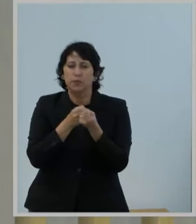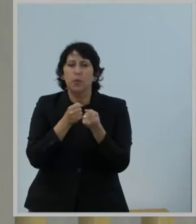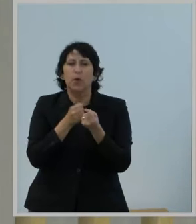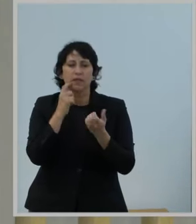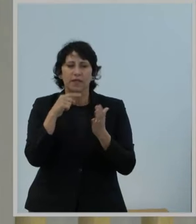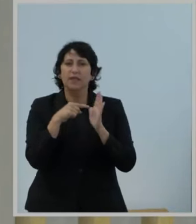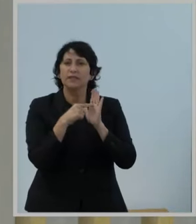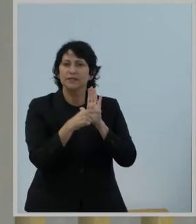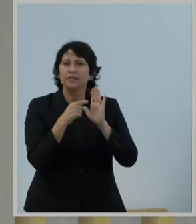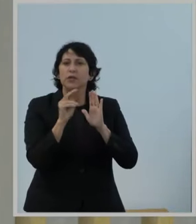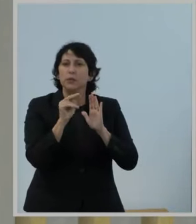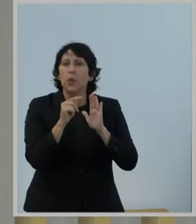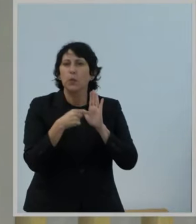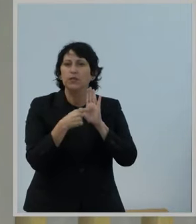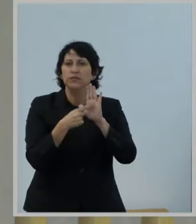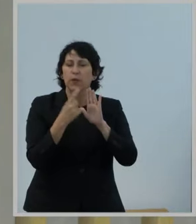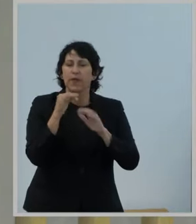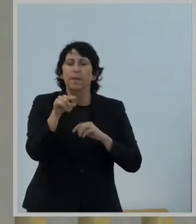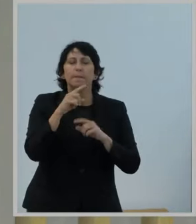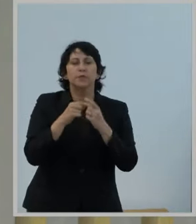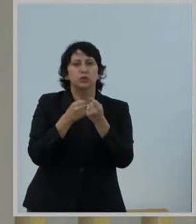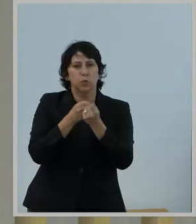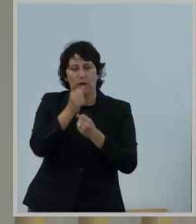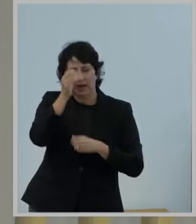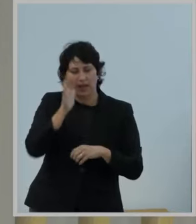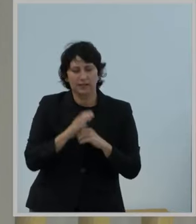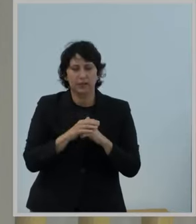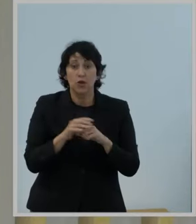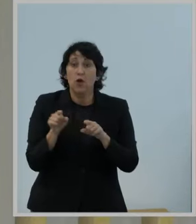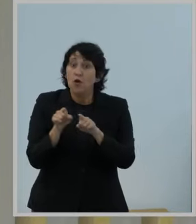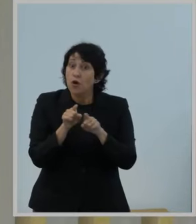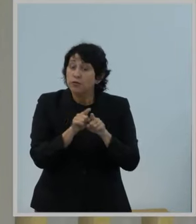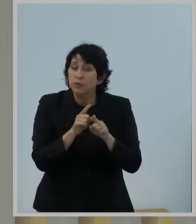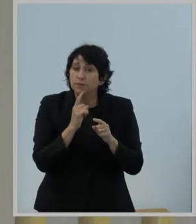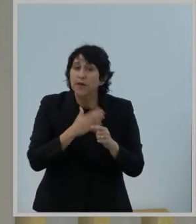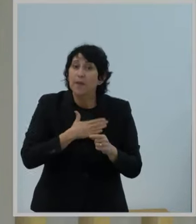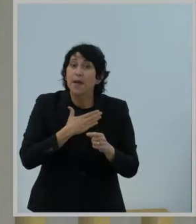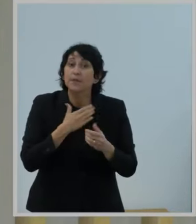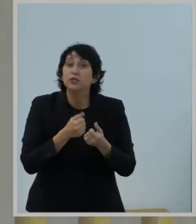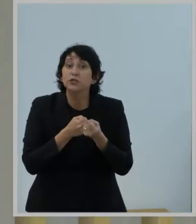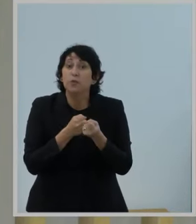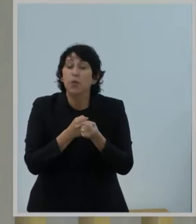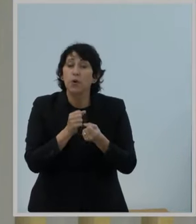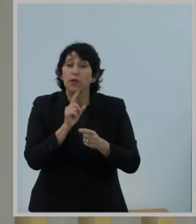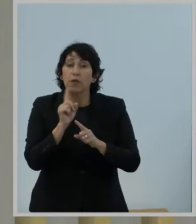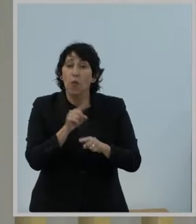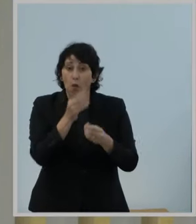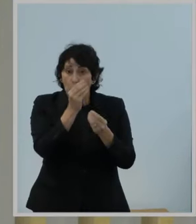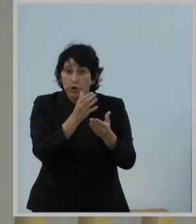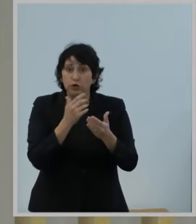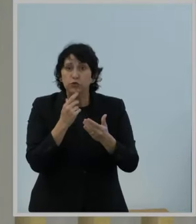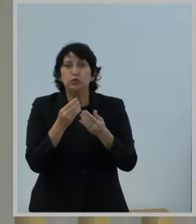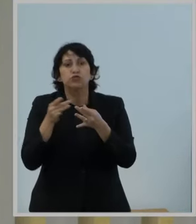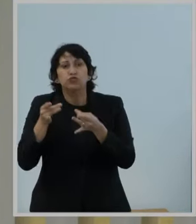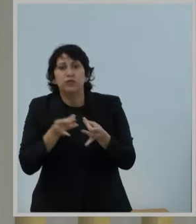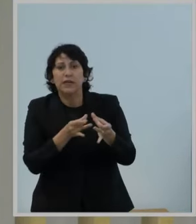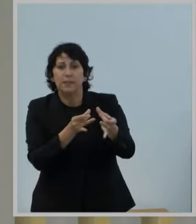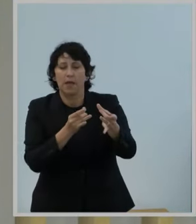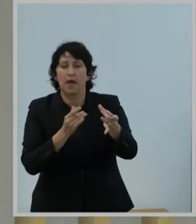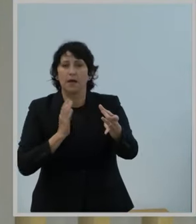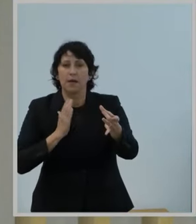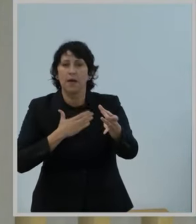rulemaking for the future of high-cost support in Alaska. I'm also happy to support the order streamlining and reforming other aspects of our high-cost